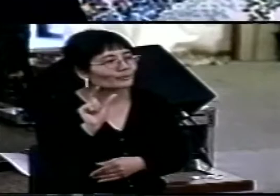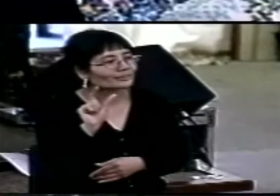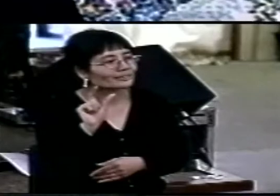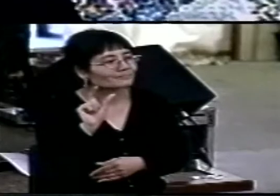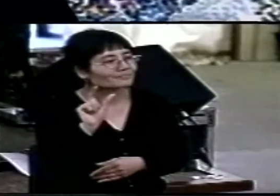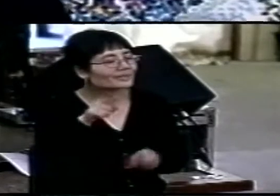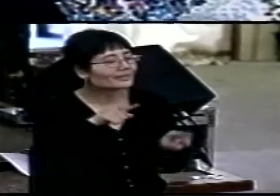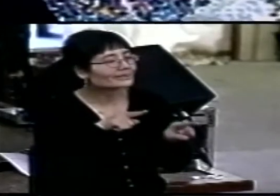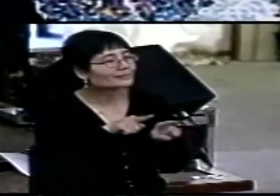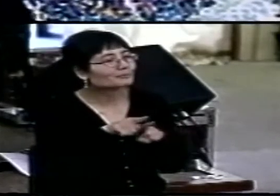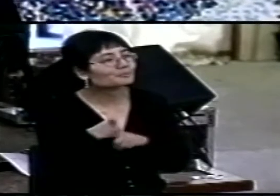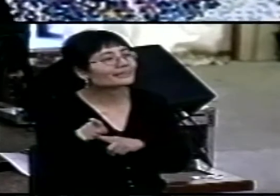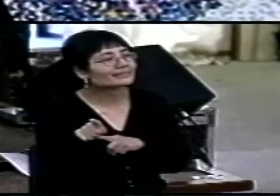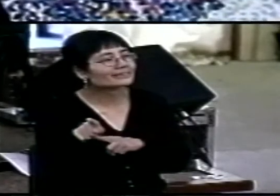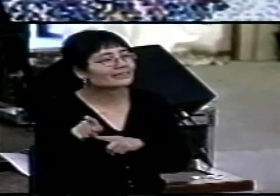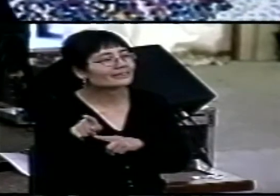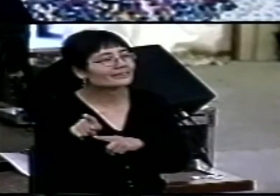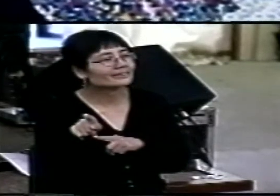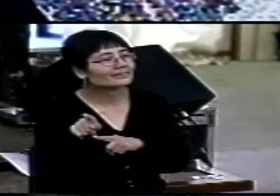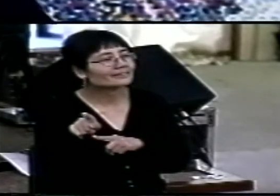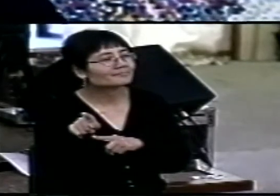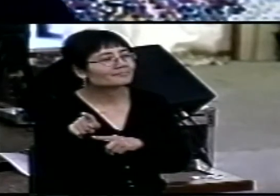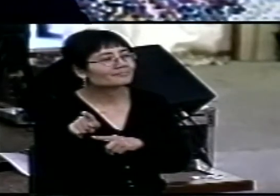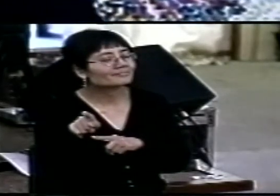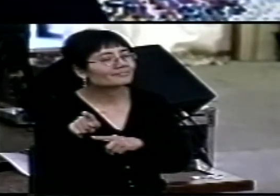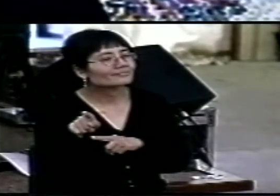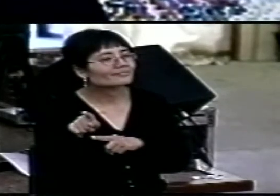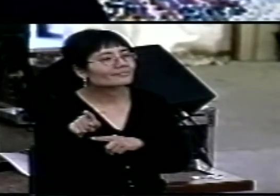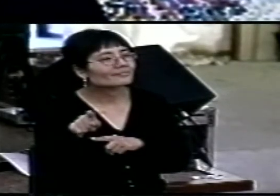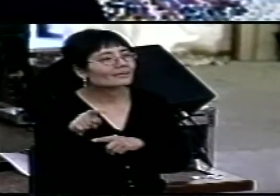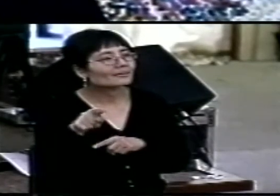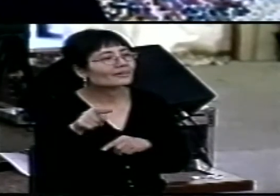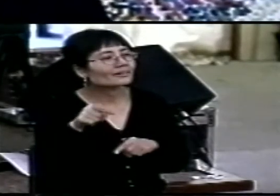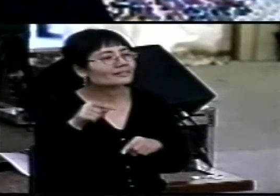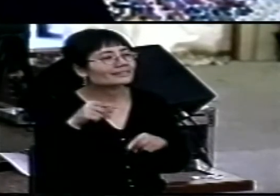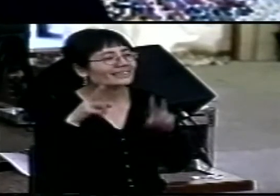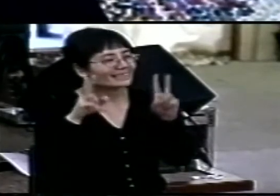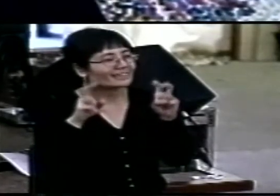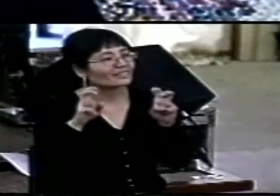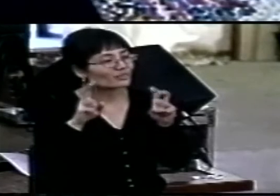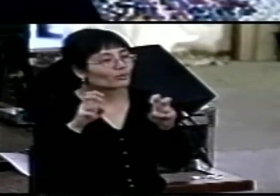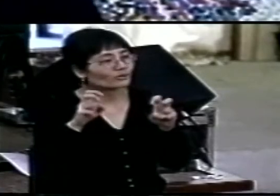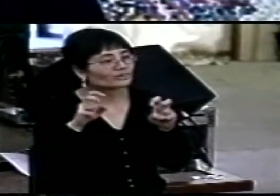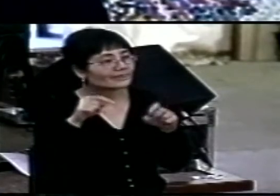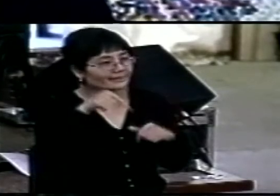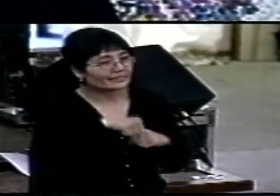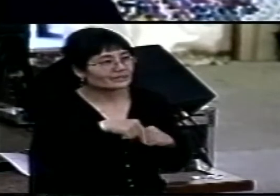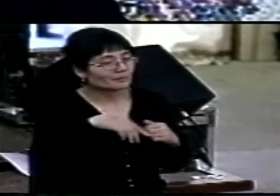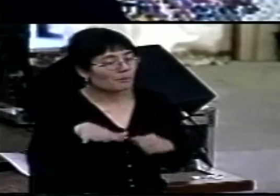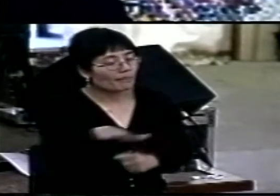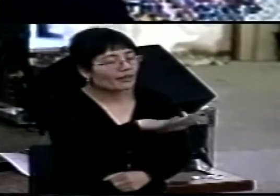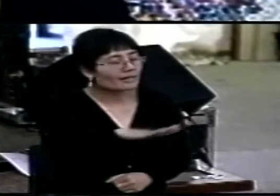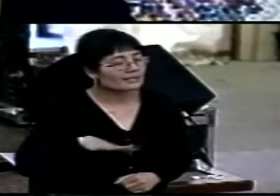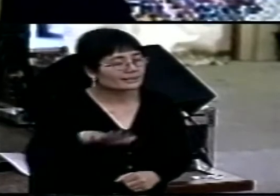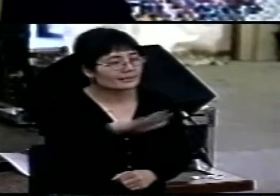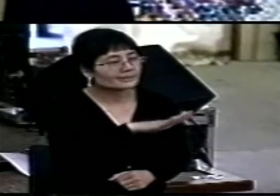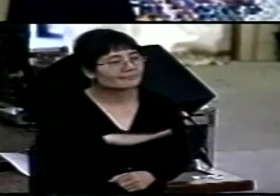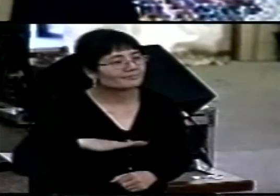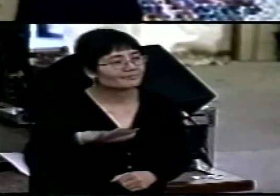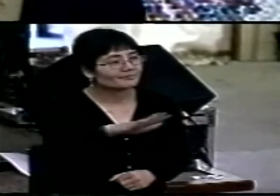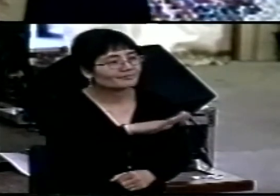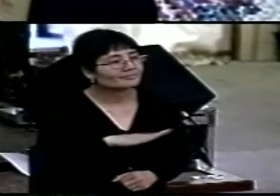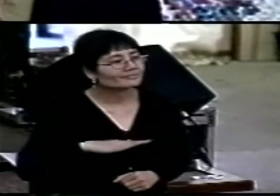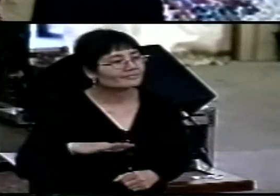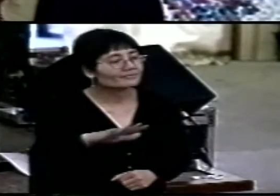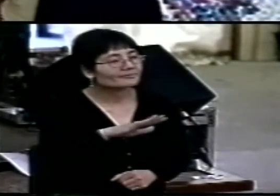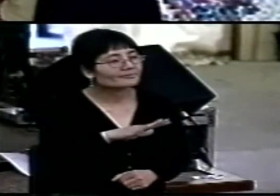the ethos of this great convention, all one in Christ Jesus, which is